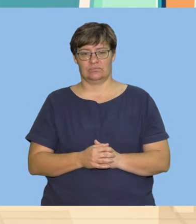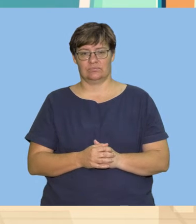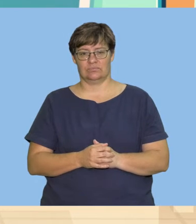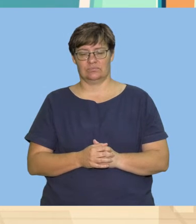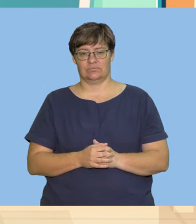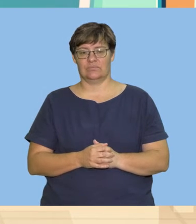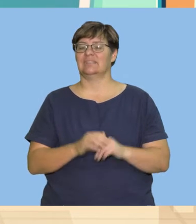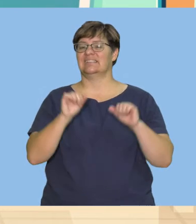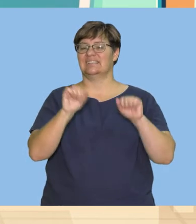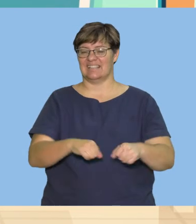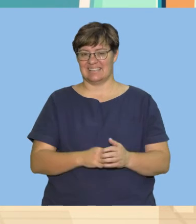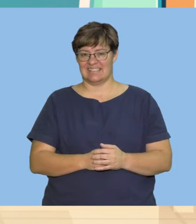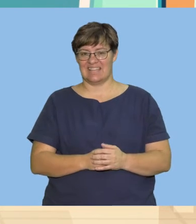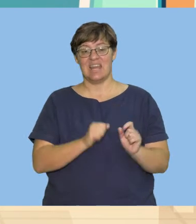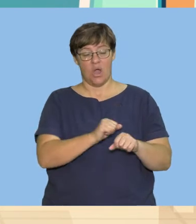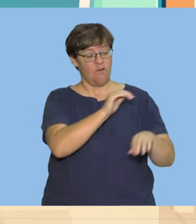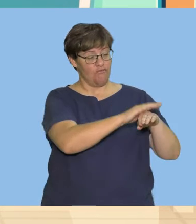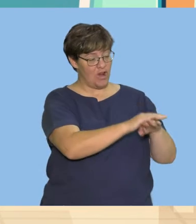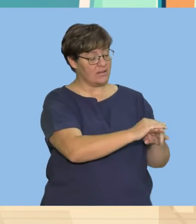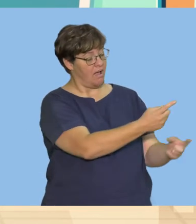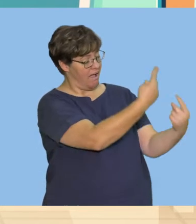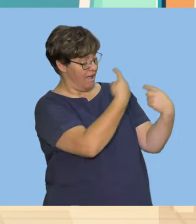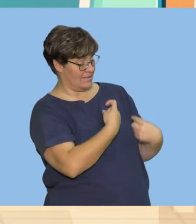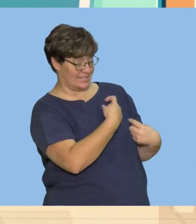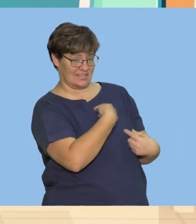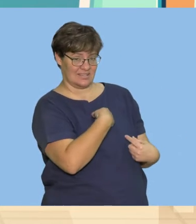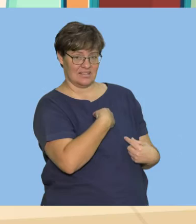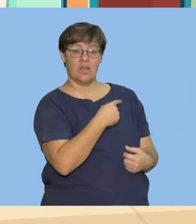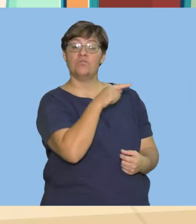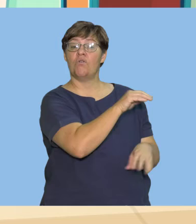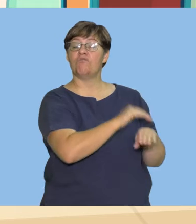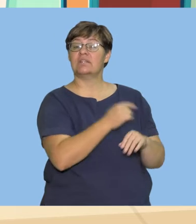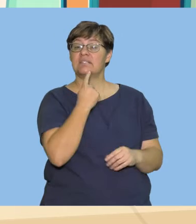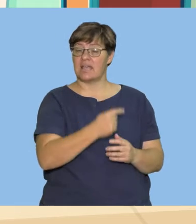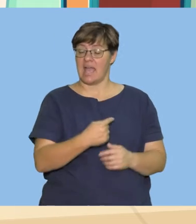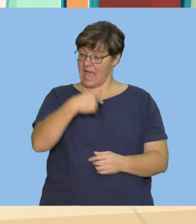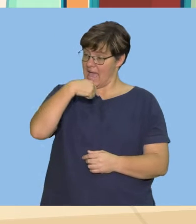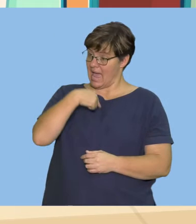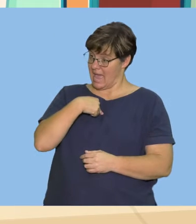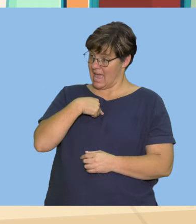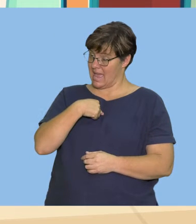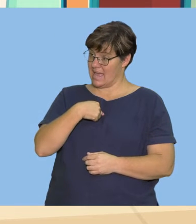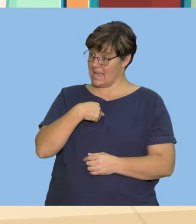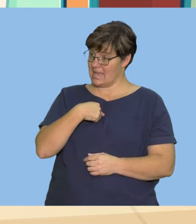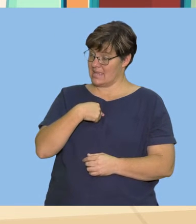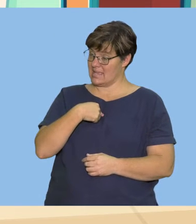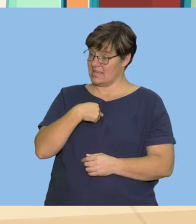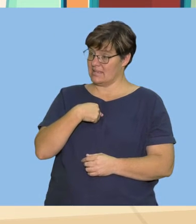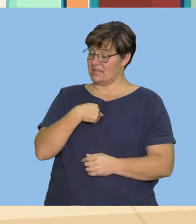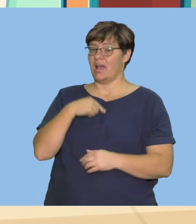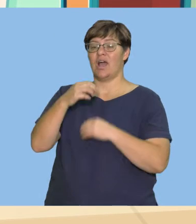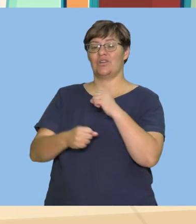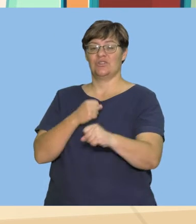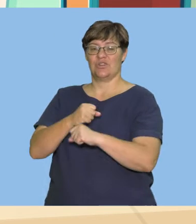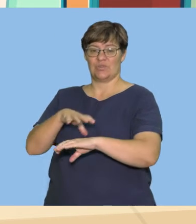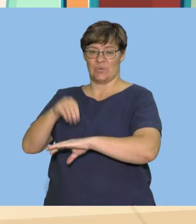Yes. Now let your friend answer you. Your friend must say I am years